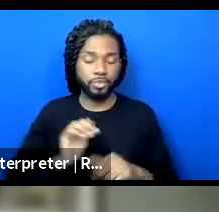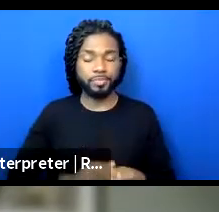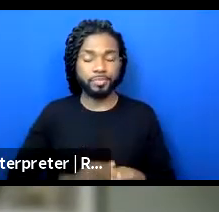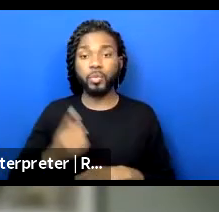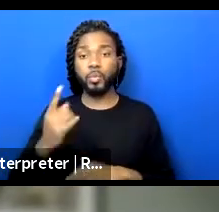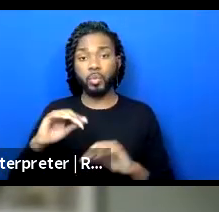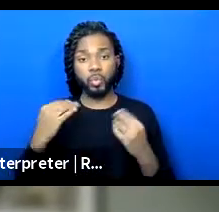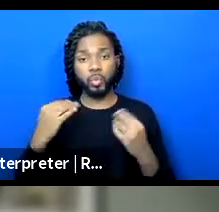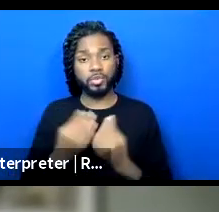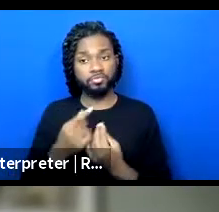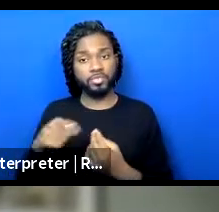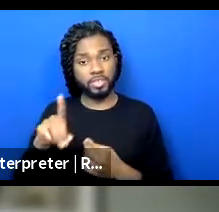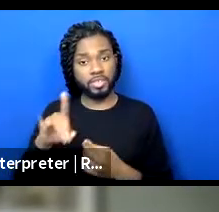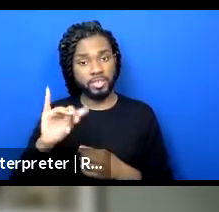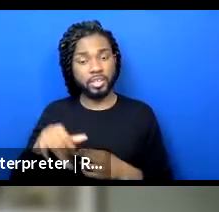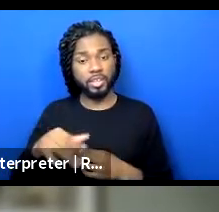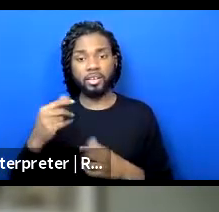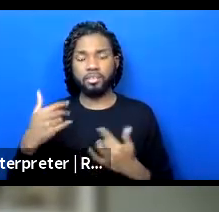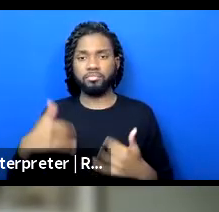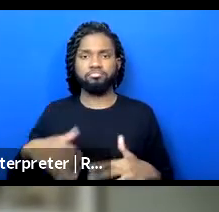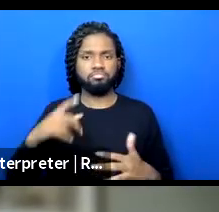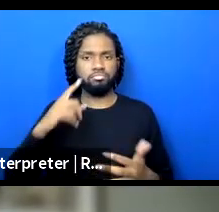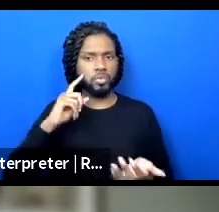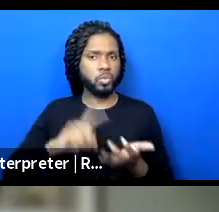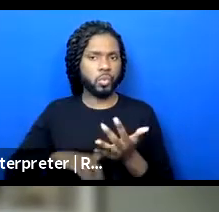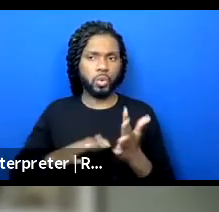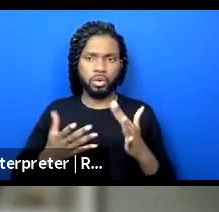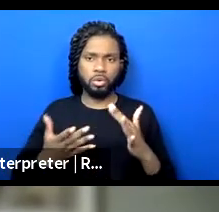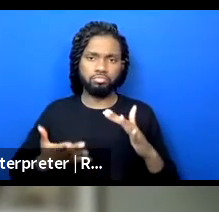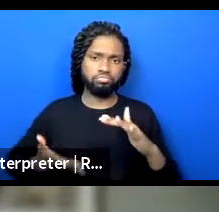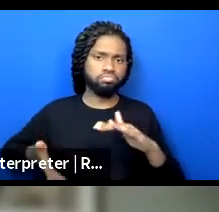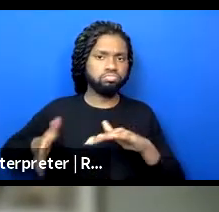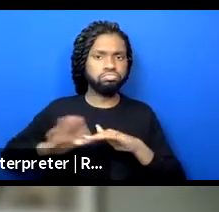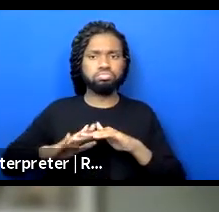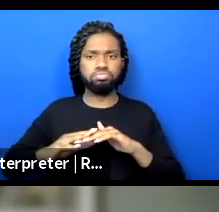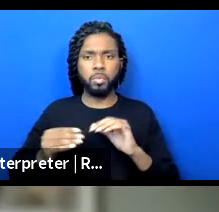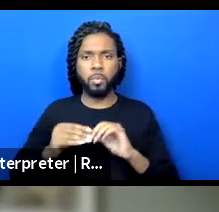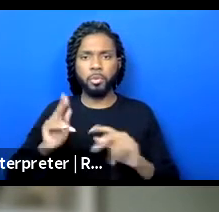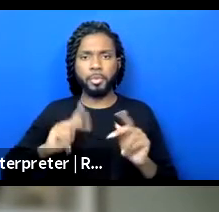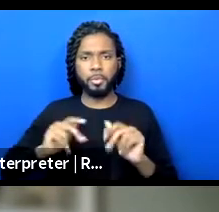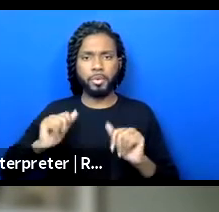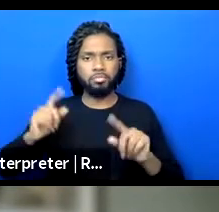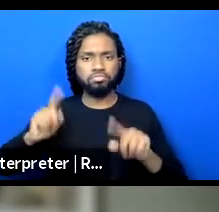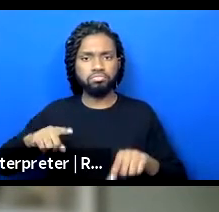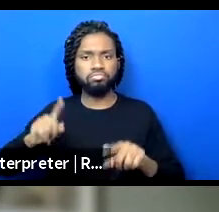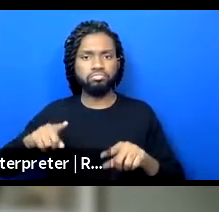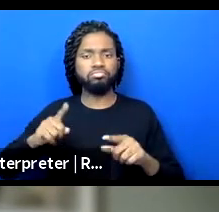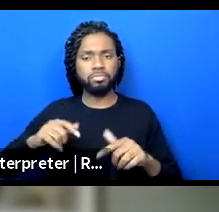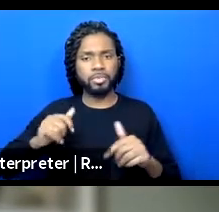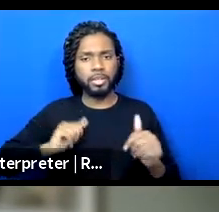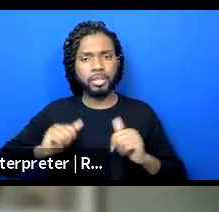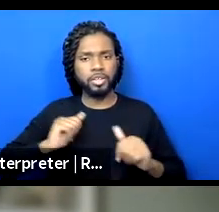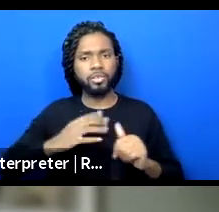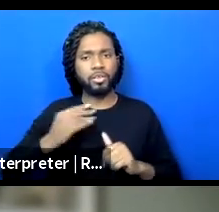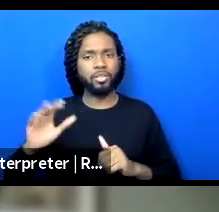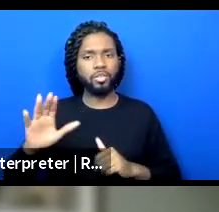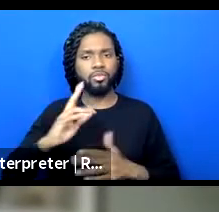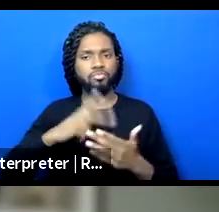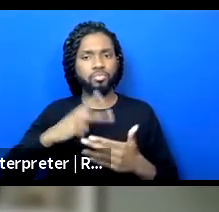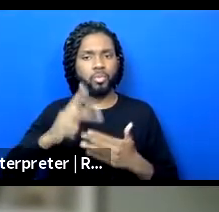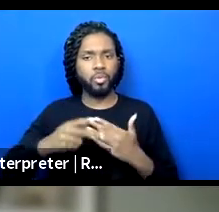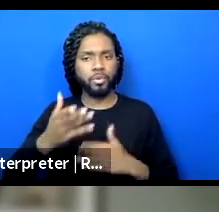did that. And all of a sudden they were seeing a boom and who was able to come and be a part of the theater and the programs there.